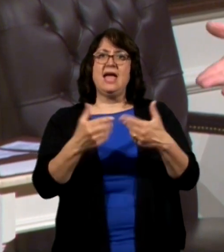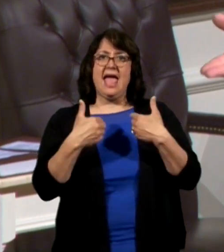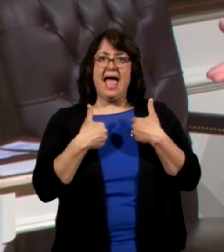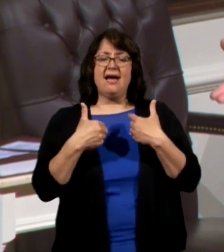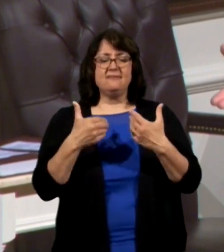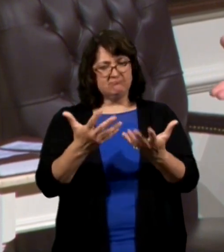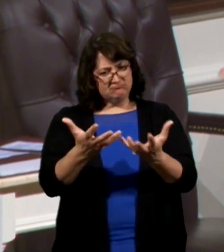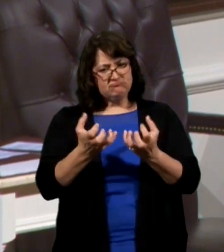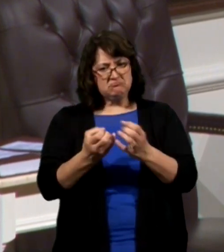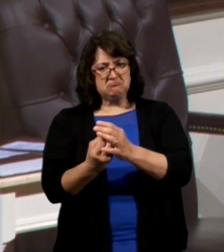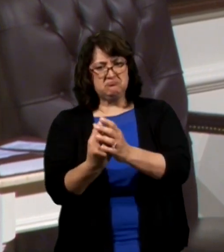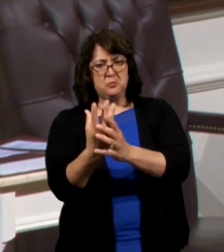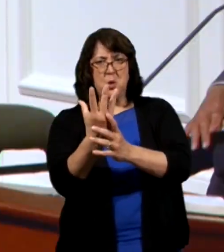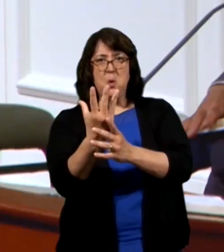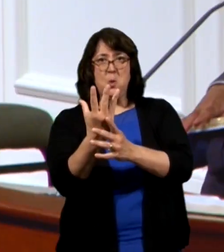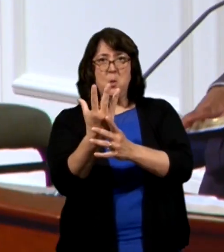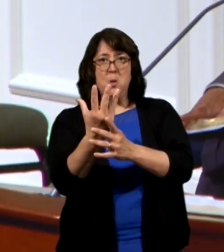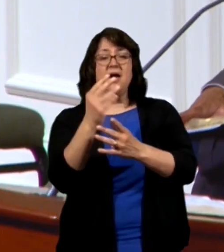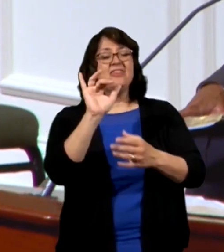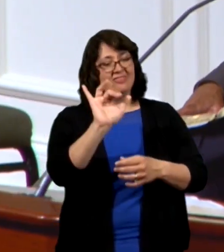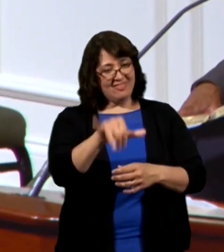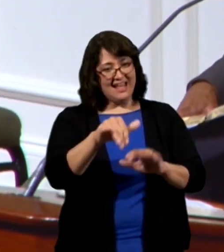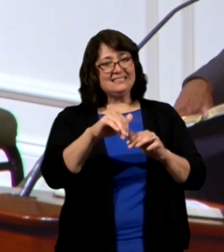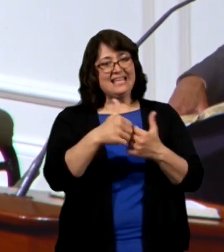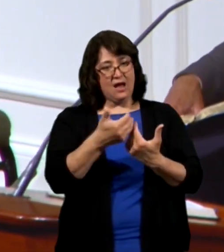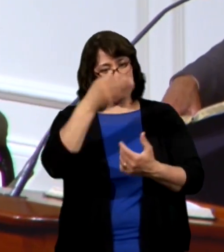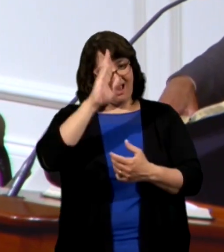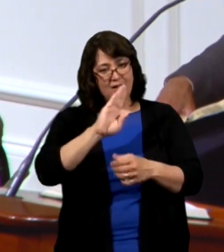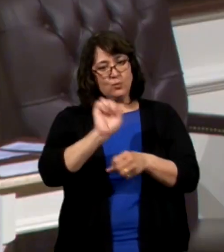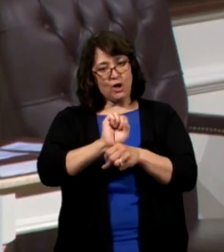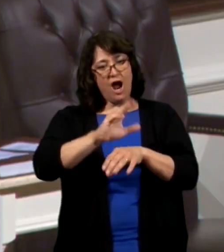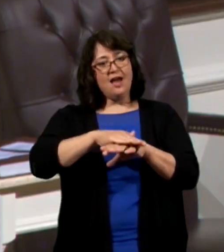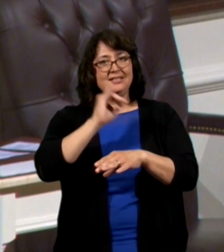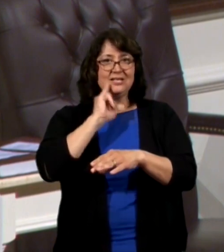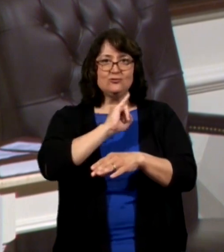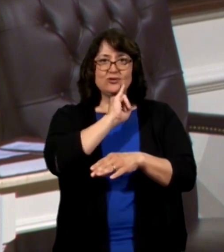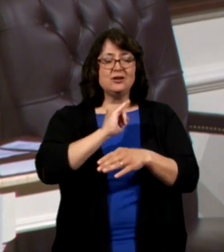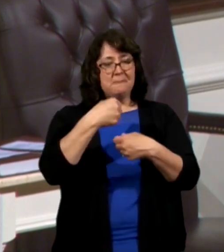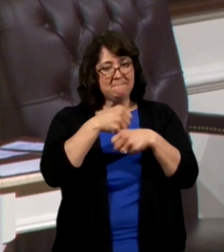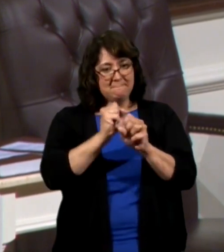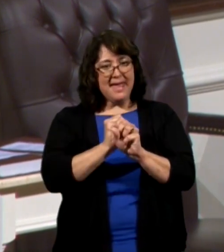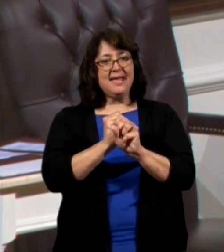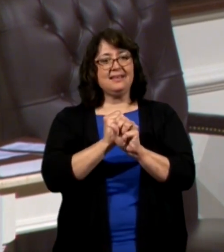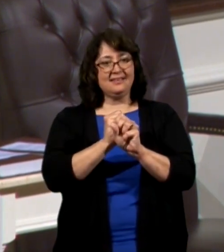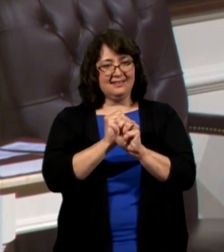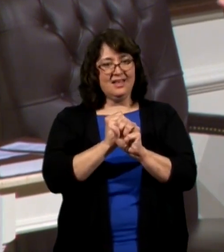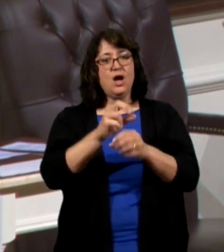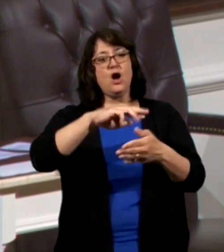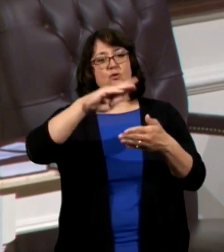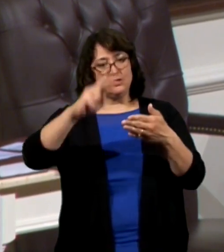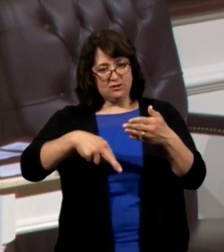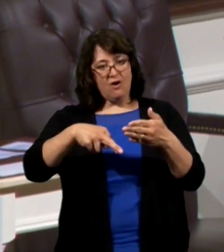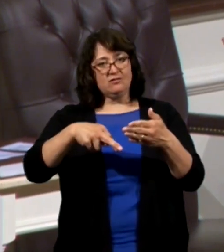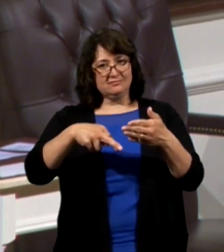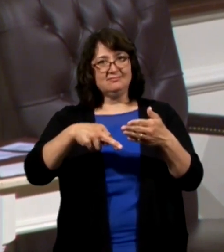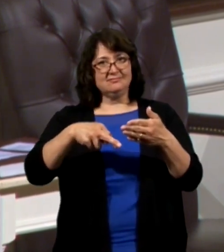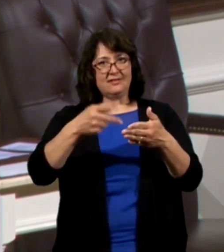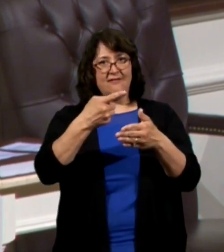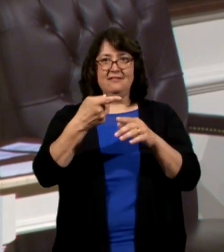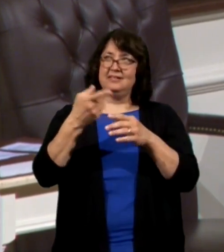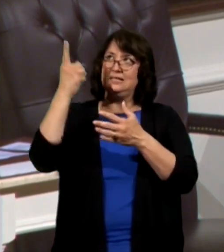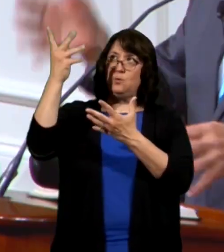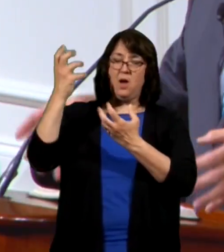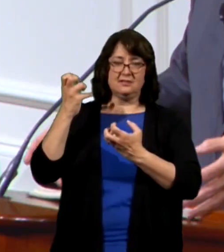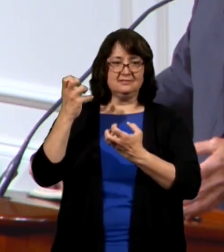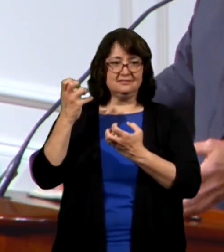crop? Well, Israel, God's working on you to get a desired result. That's